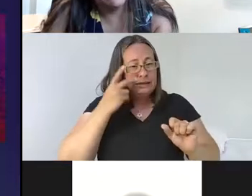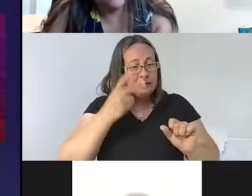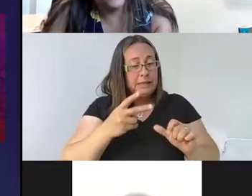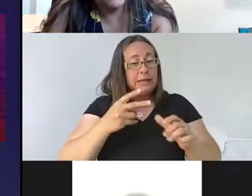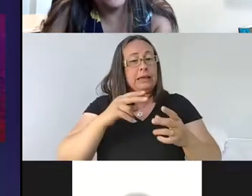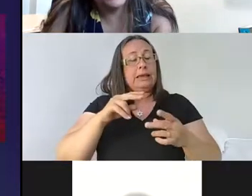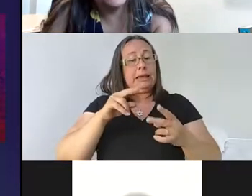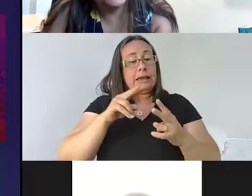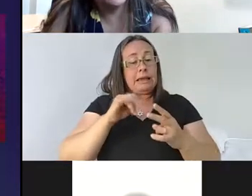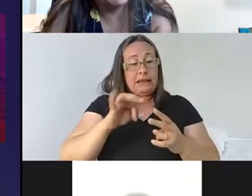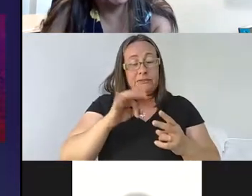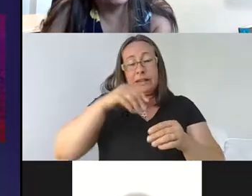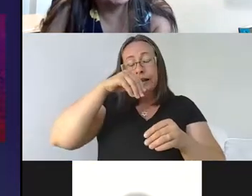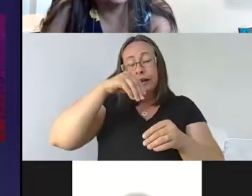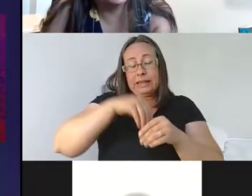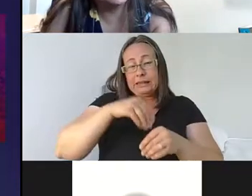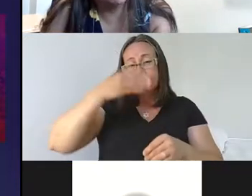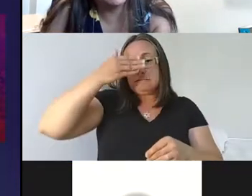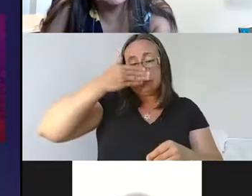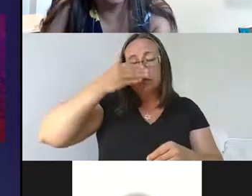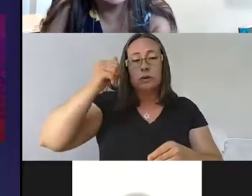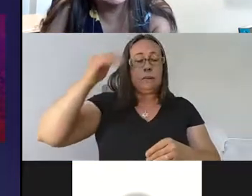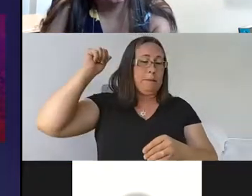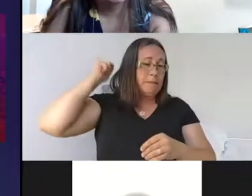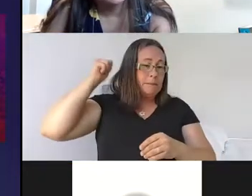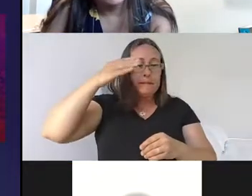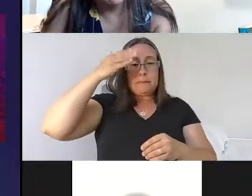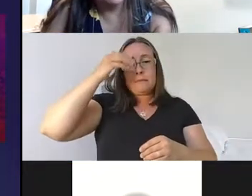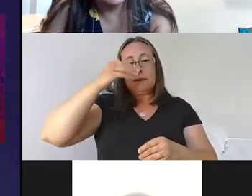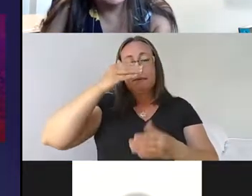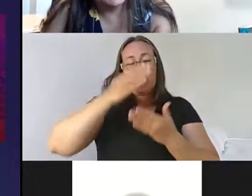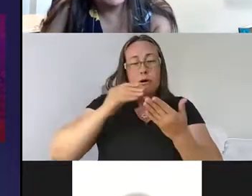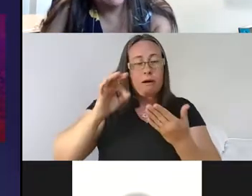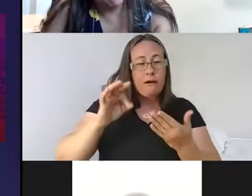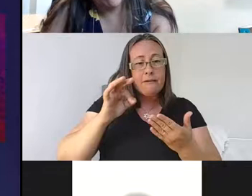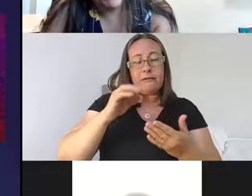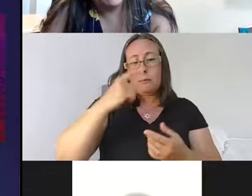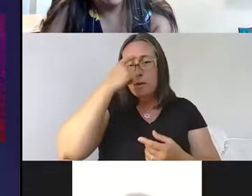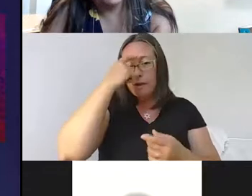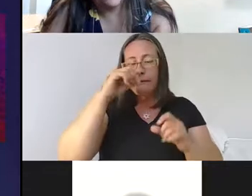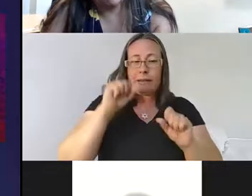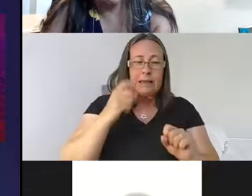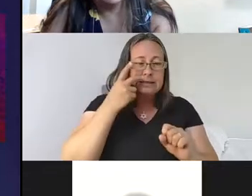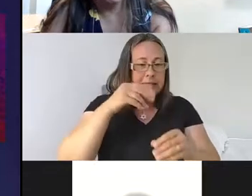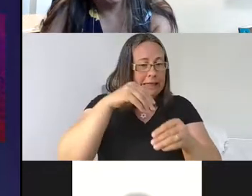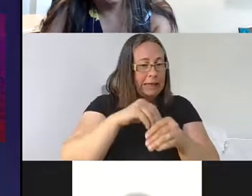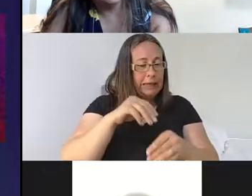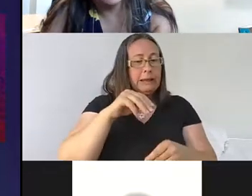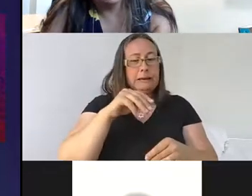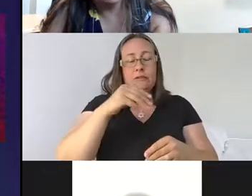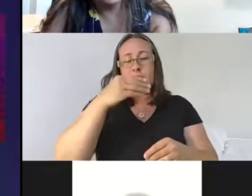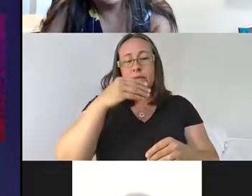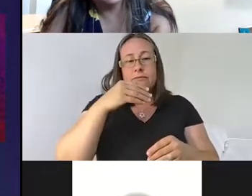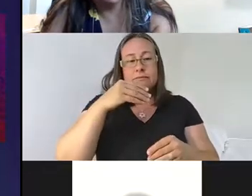cerebellum or the posterior cerebellum, just by targeting our light differently. Um, and we can see that in MRI as well, um,